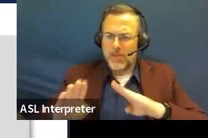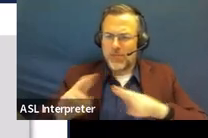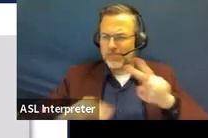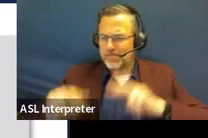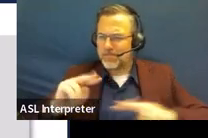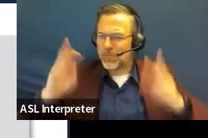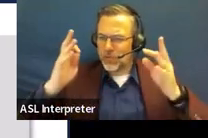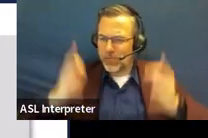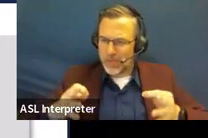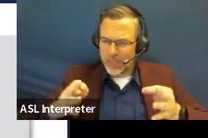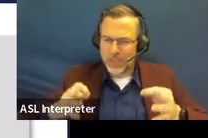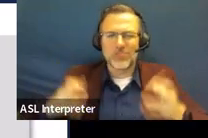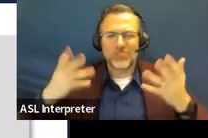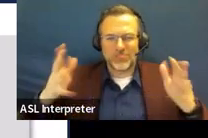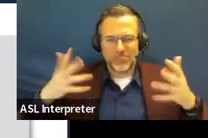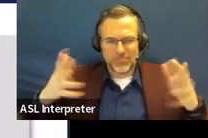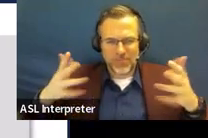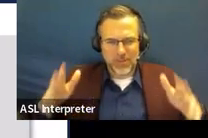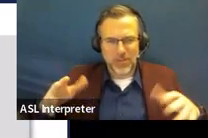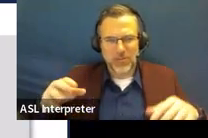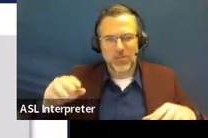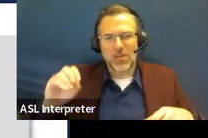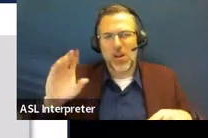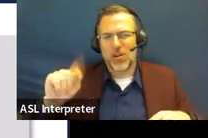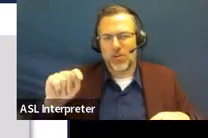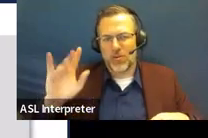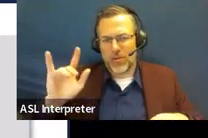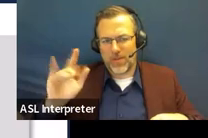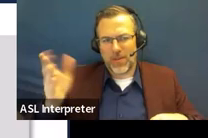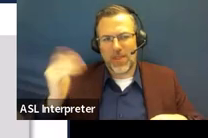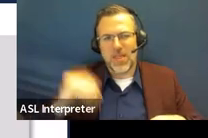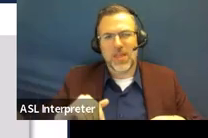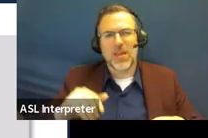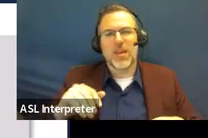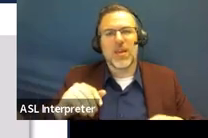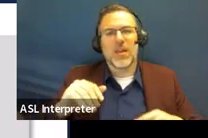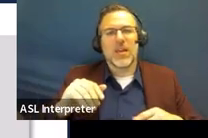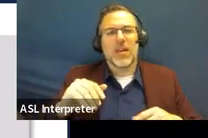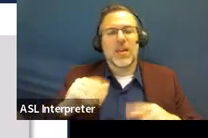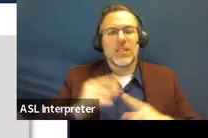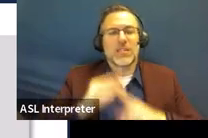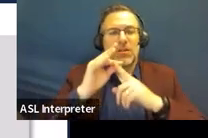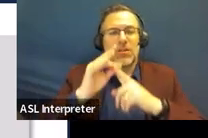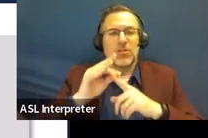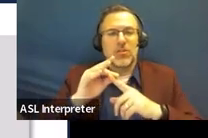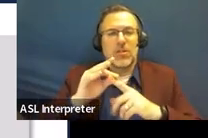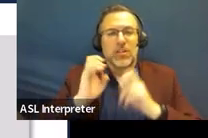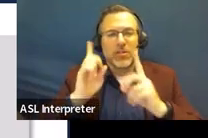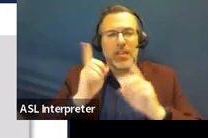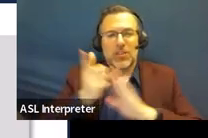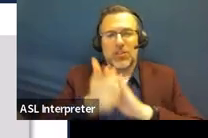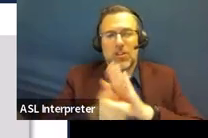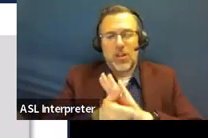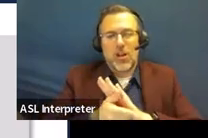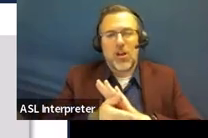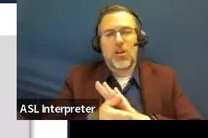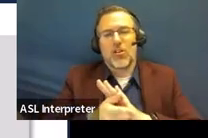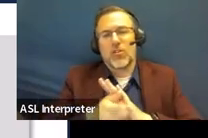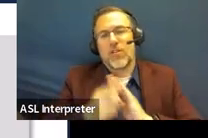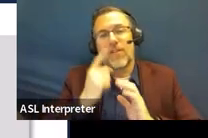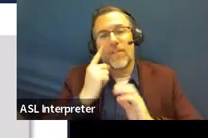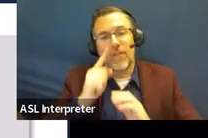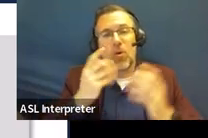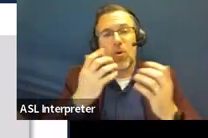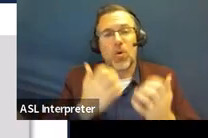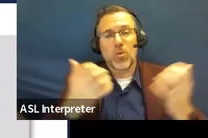Special Ed Law for Gen Ed teachers is an awesome resource for Gen Ed teachers. It will be linked. And coming